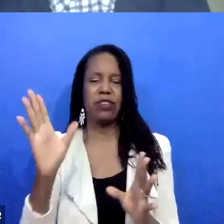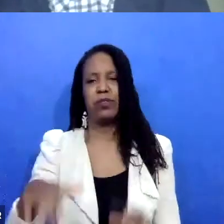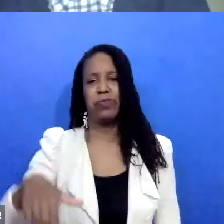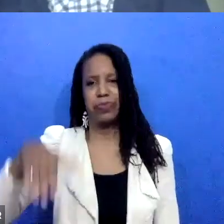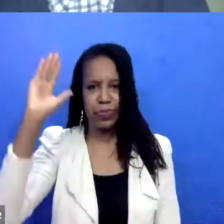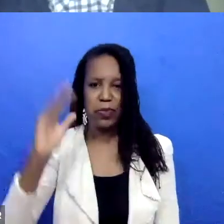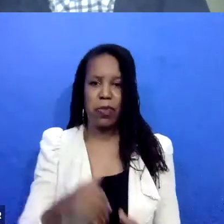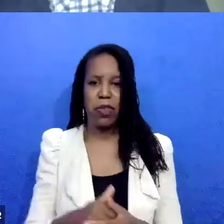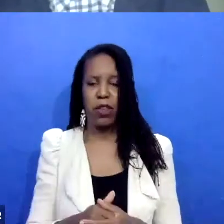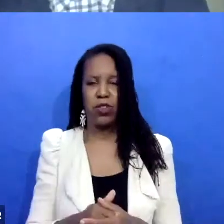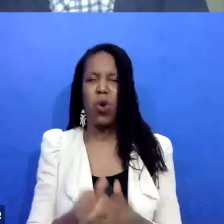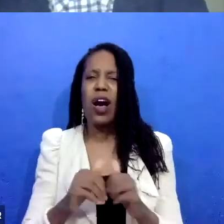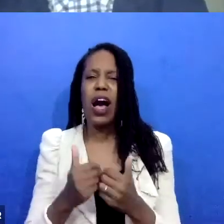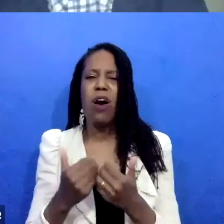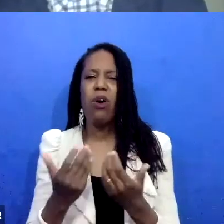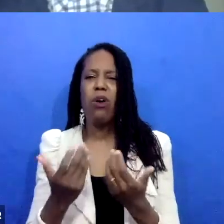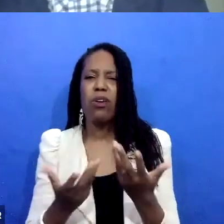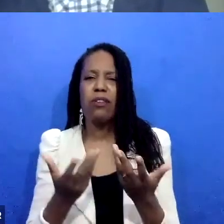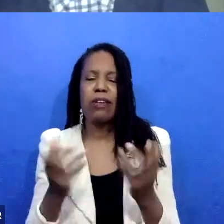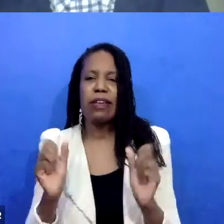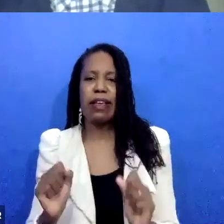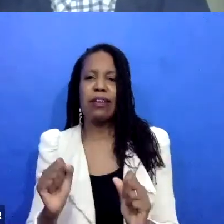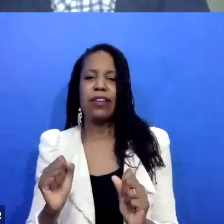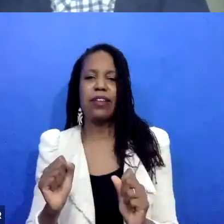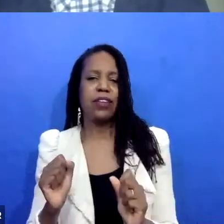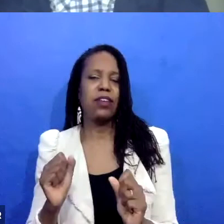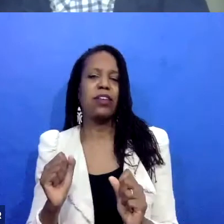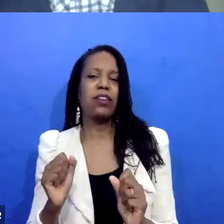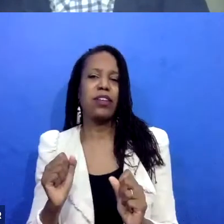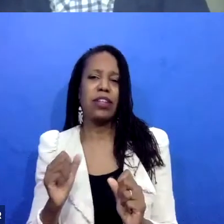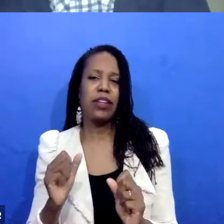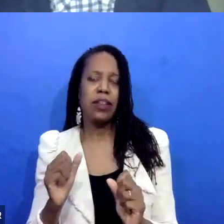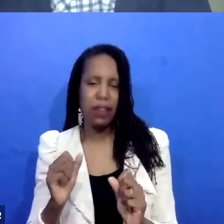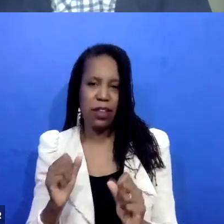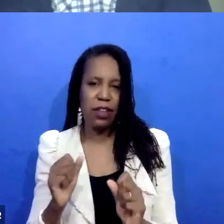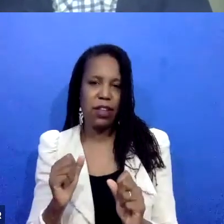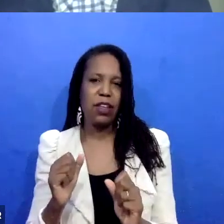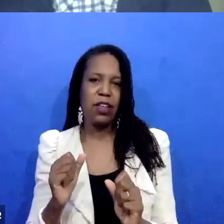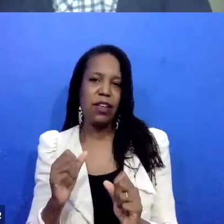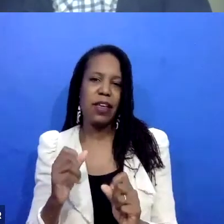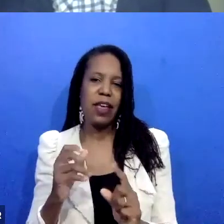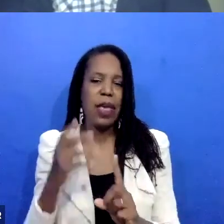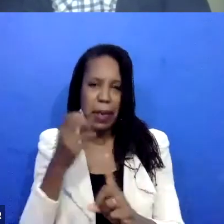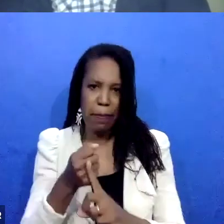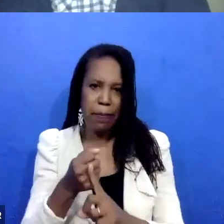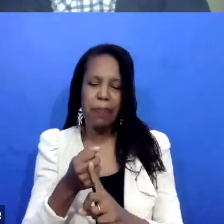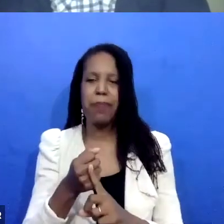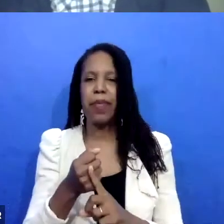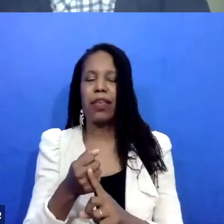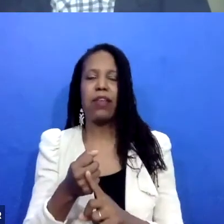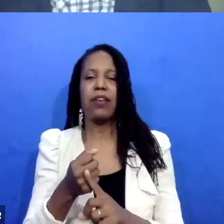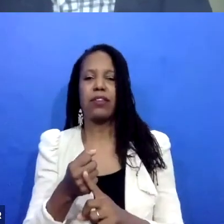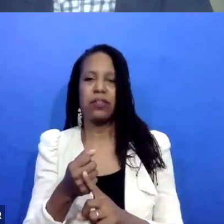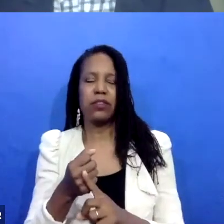towards a deeper conversation about what would the impact of something like this have been had it been accessible to you